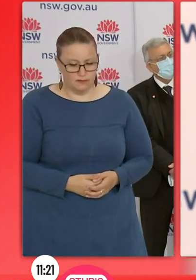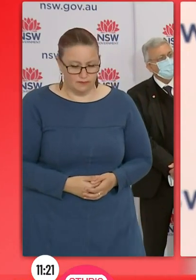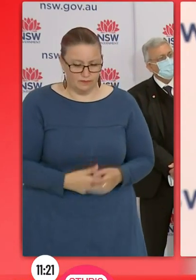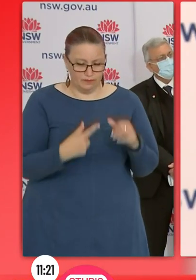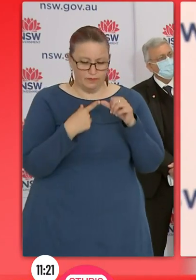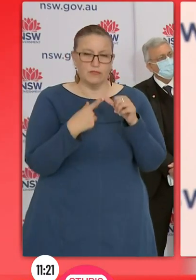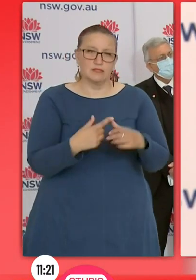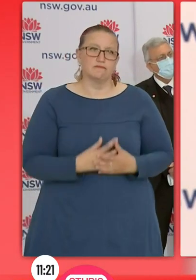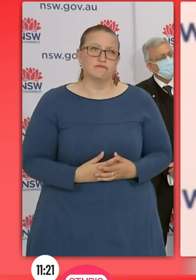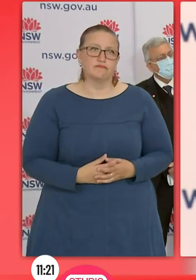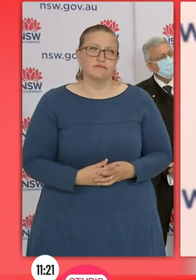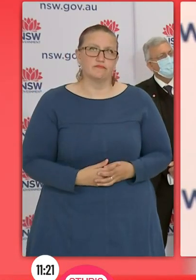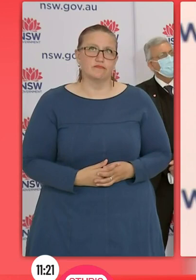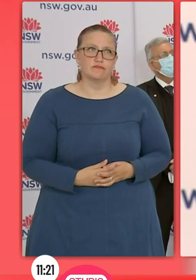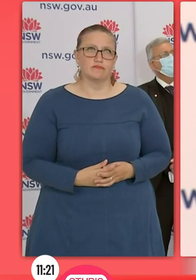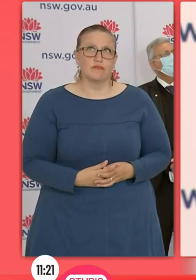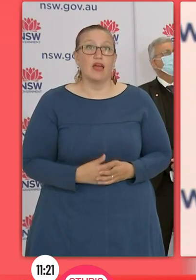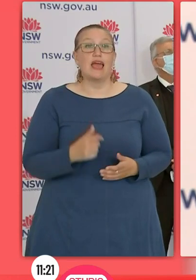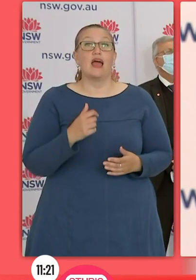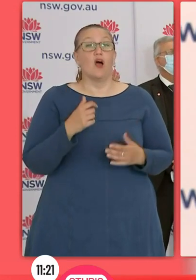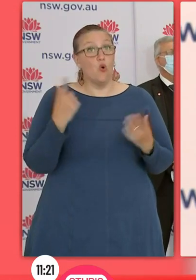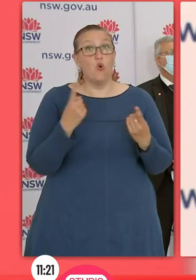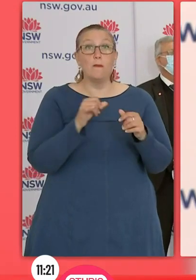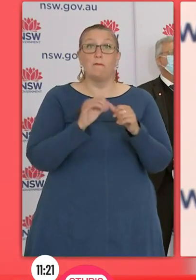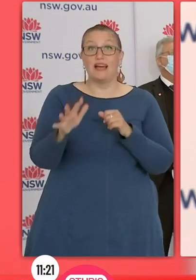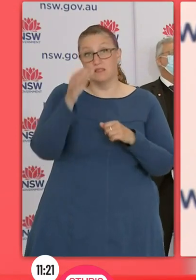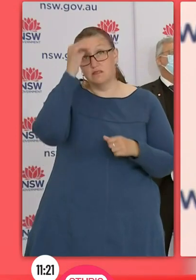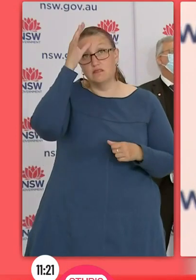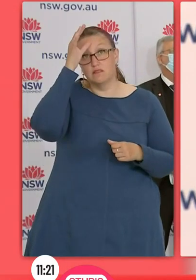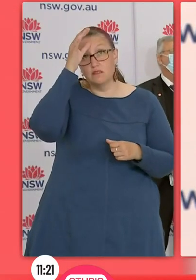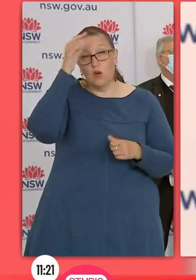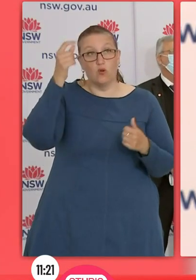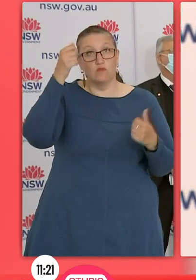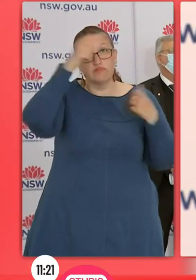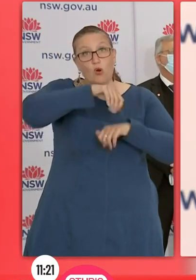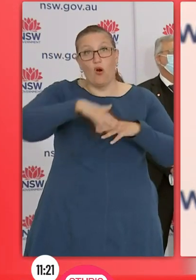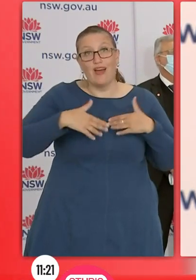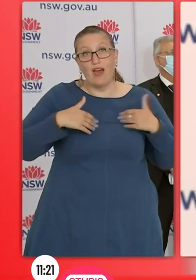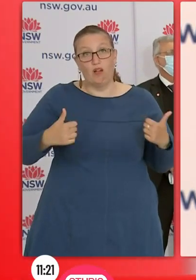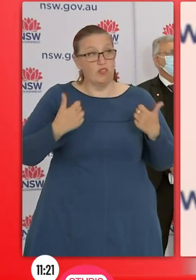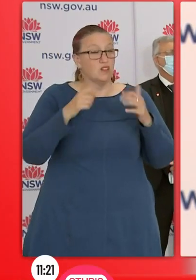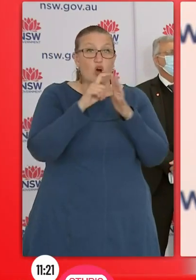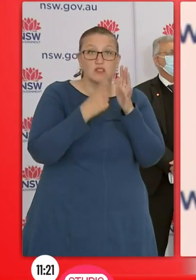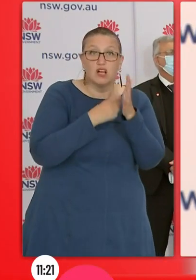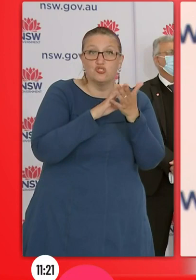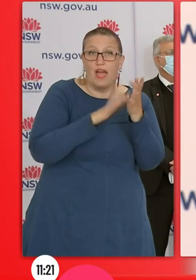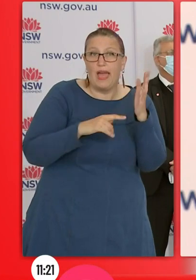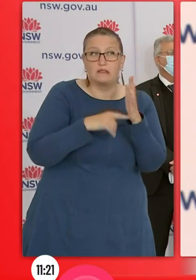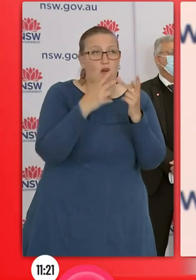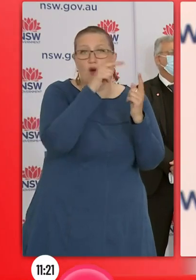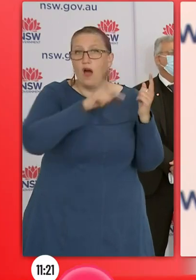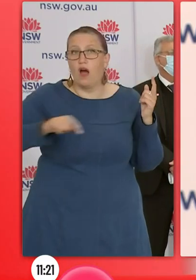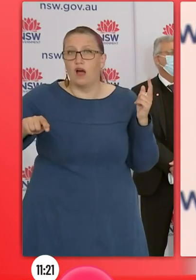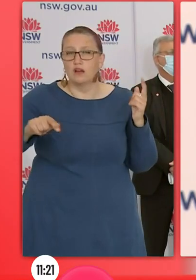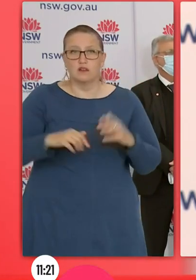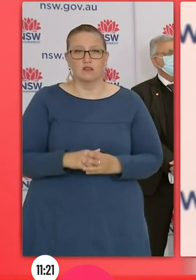telling us. And every day the modelling changes. Every day there's inputs put into the modelling. And every day there's